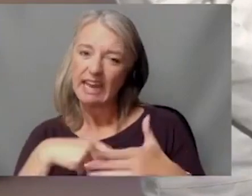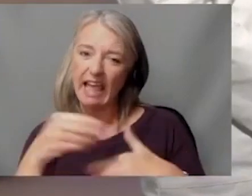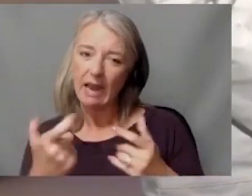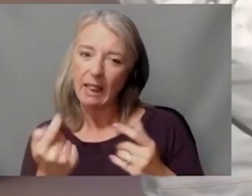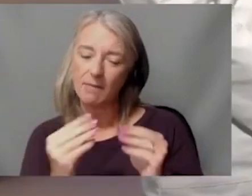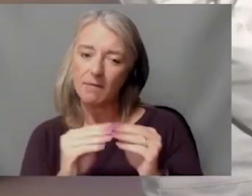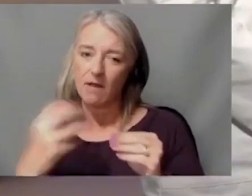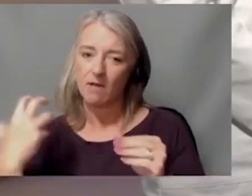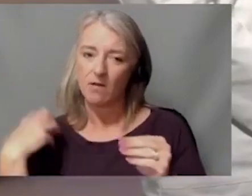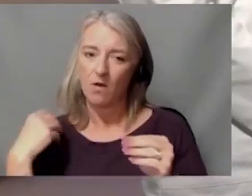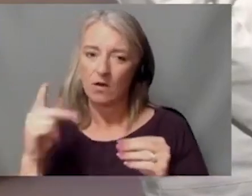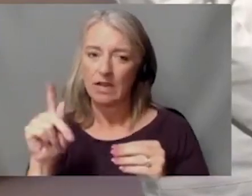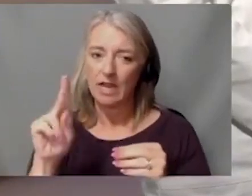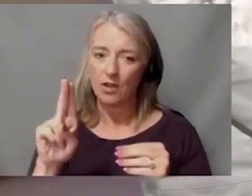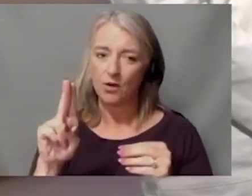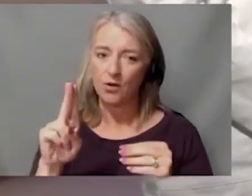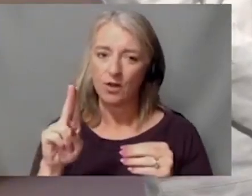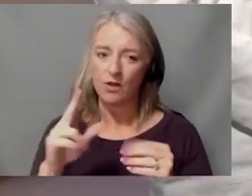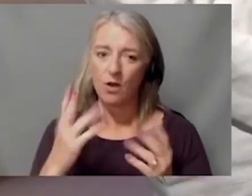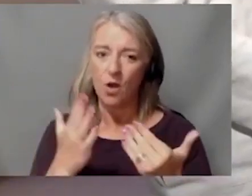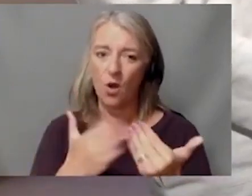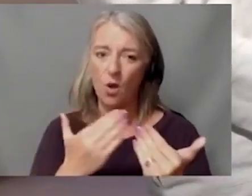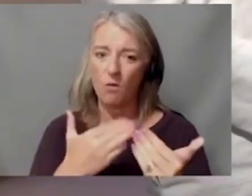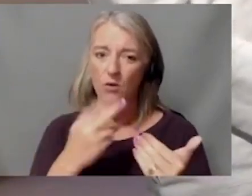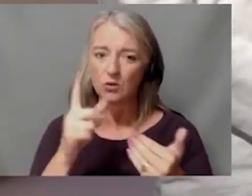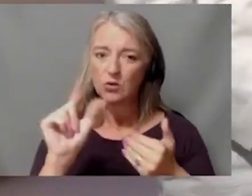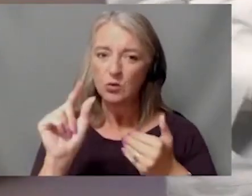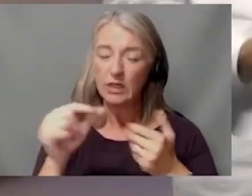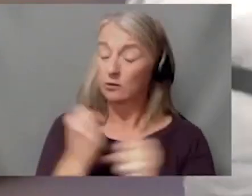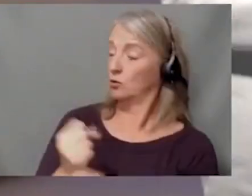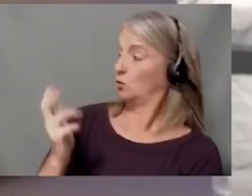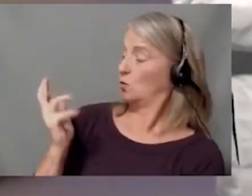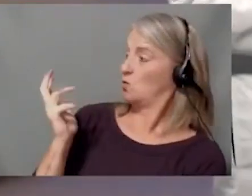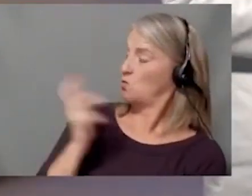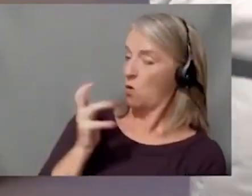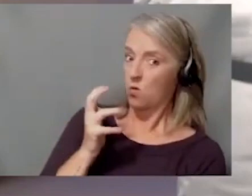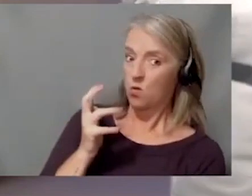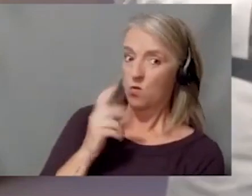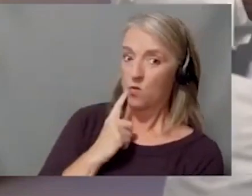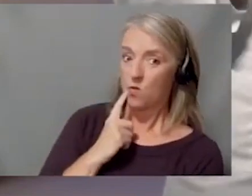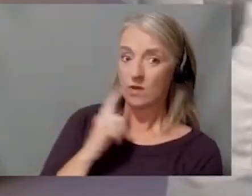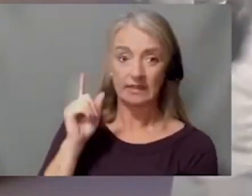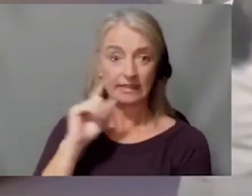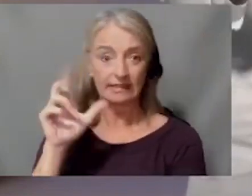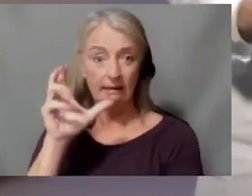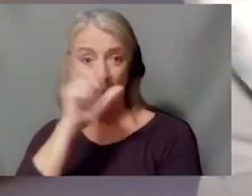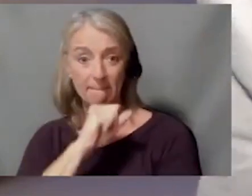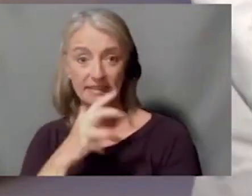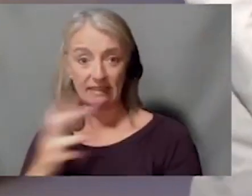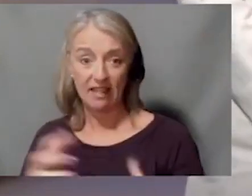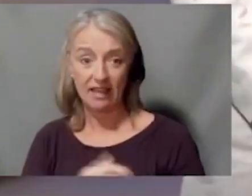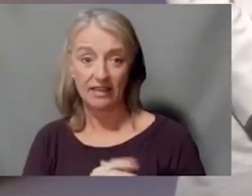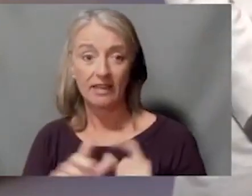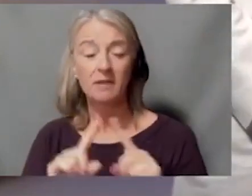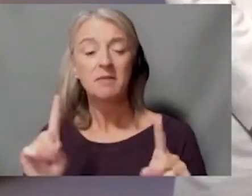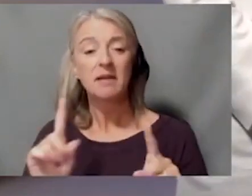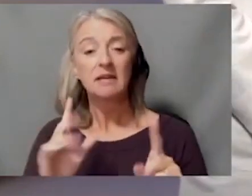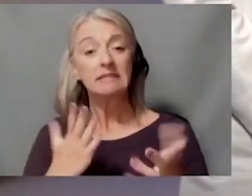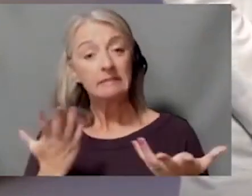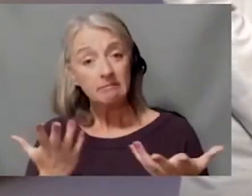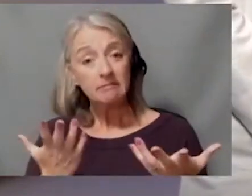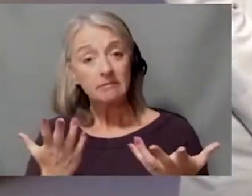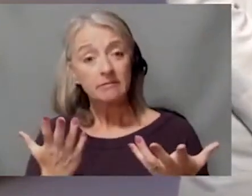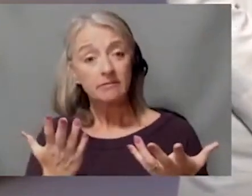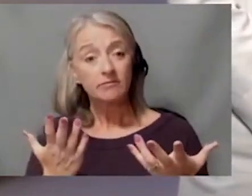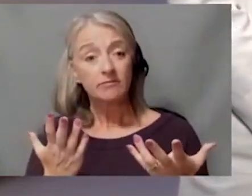at KU for almost 20 years. Whoa! Sounds like I missed a lot, but in my defense, it was nearly a